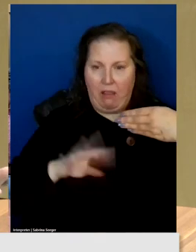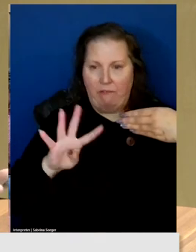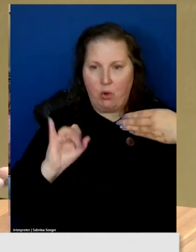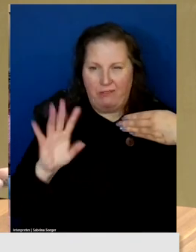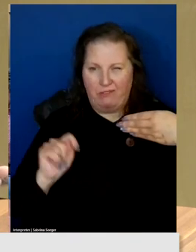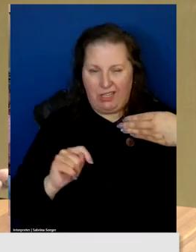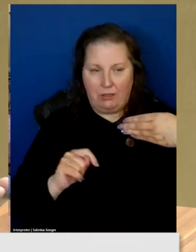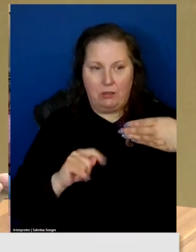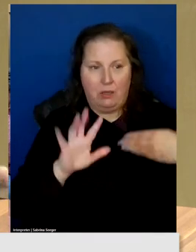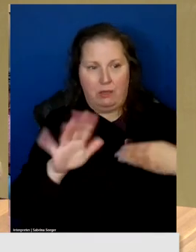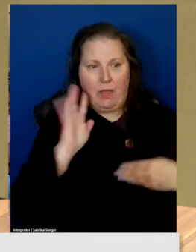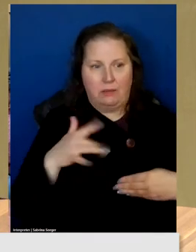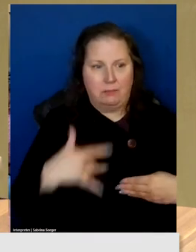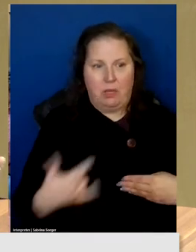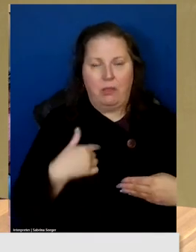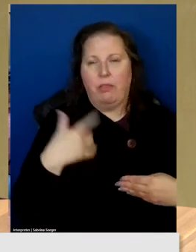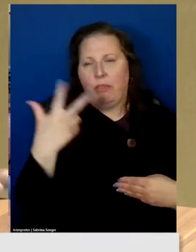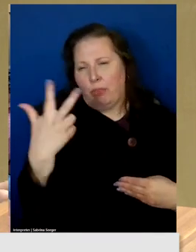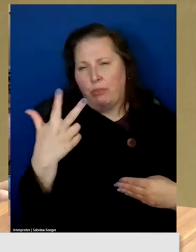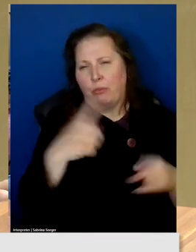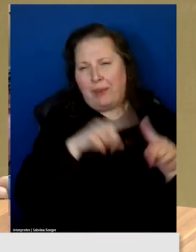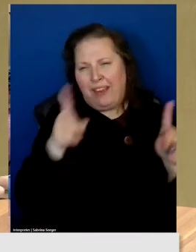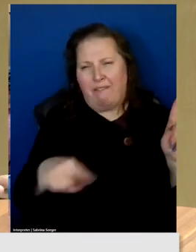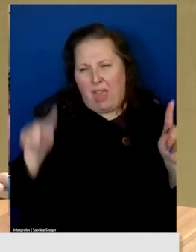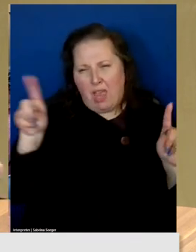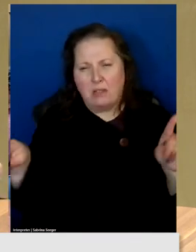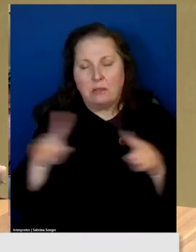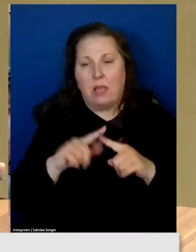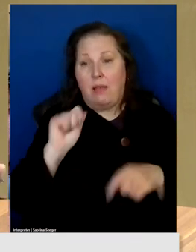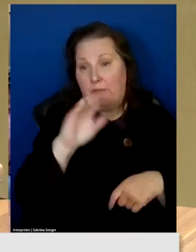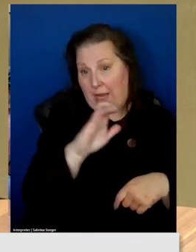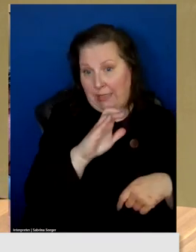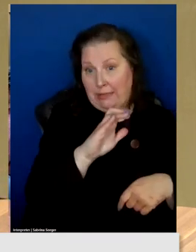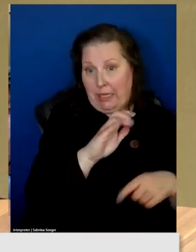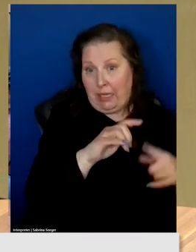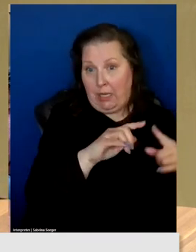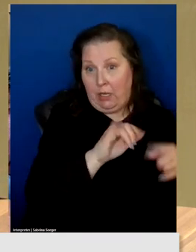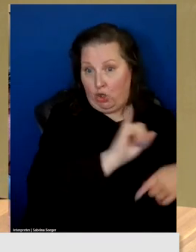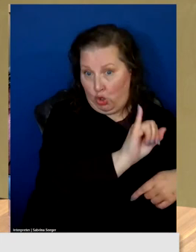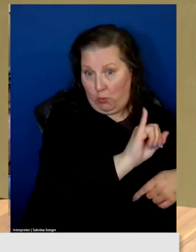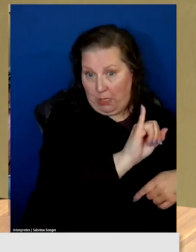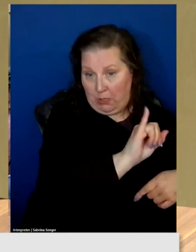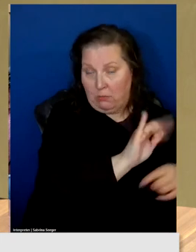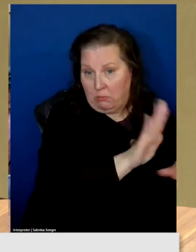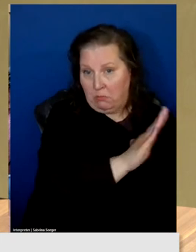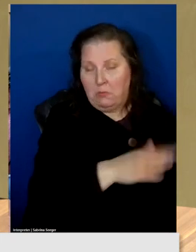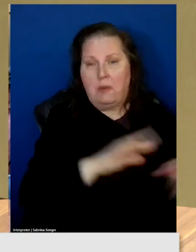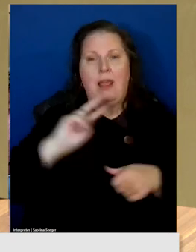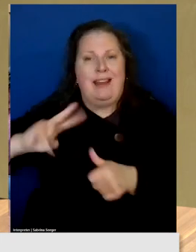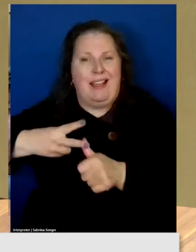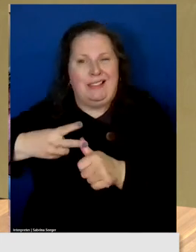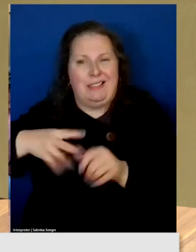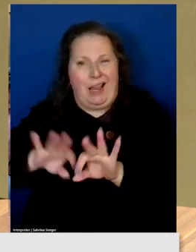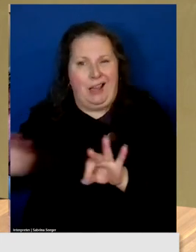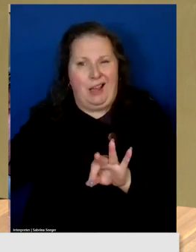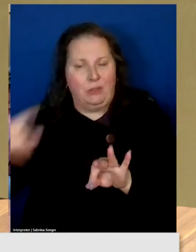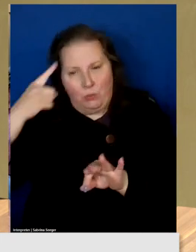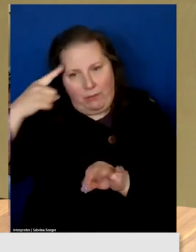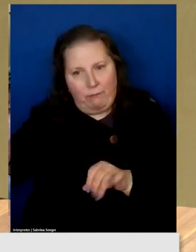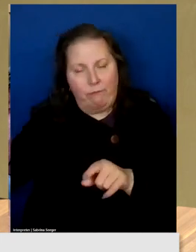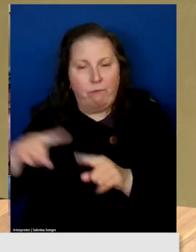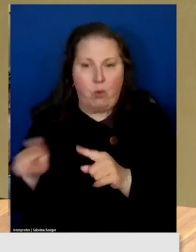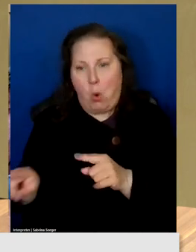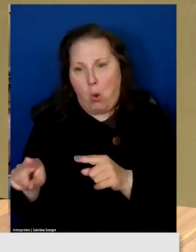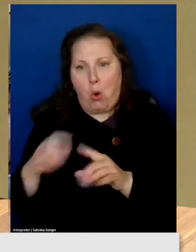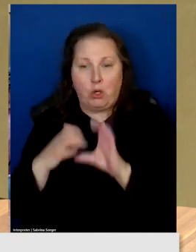three phases of AC current and a second conduit for that can be